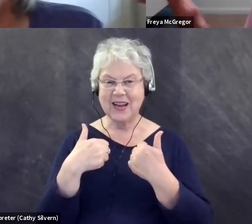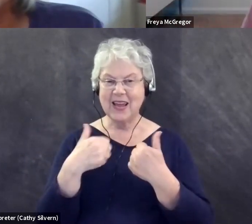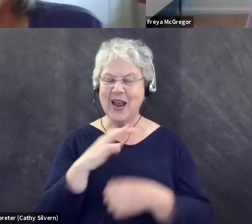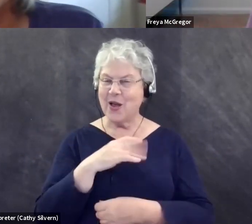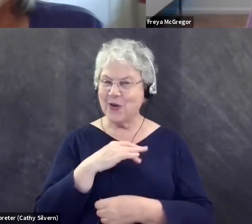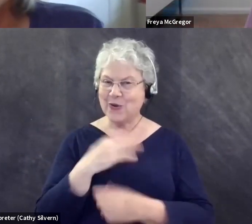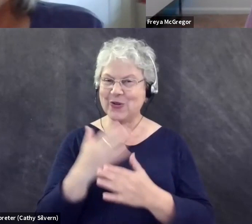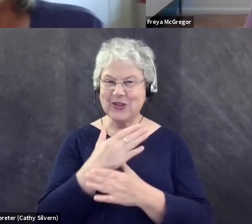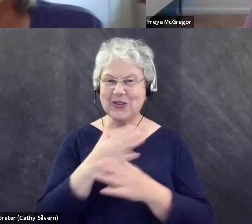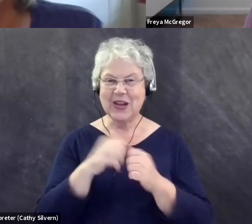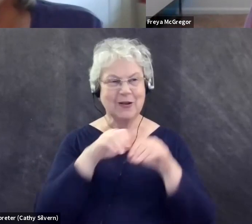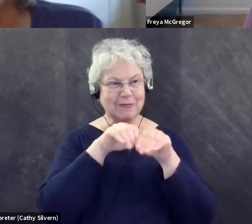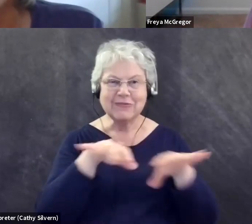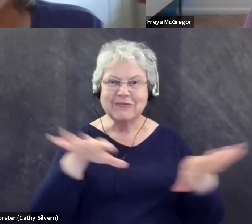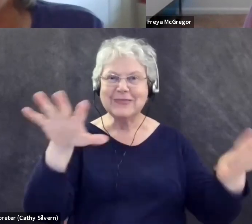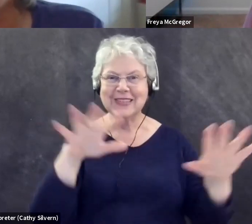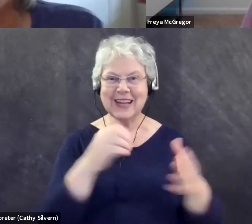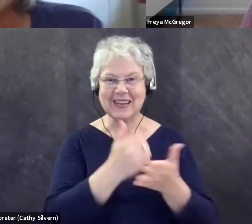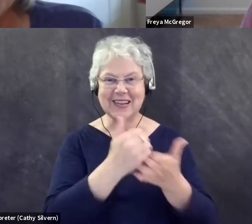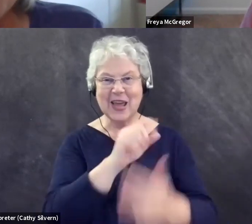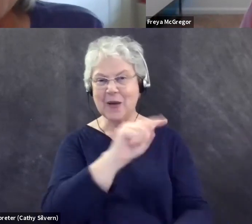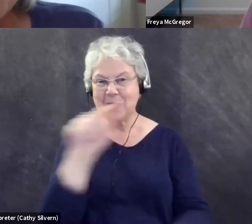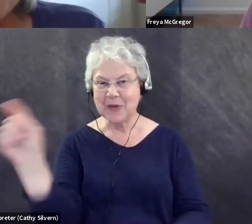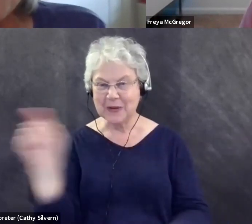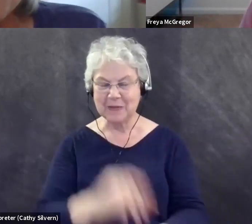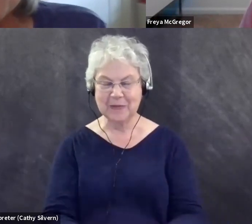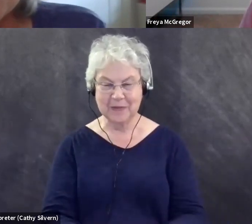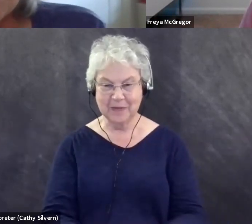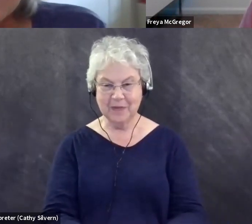able to share that with more people in case it's helpful for them. Um,